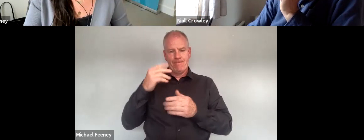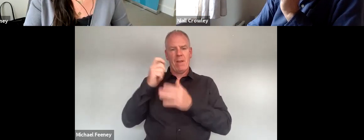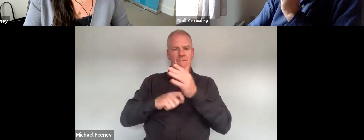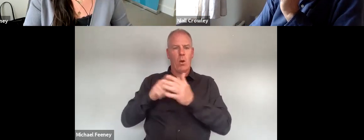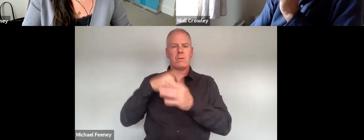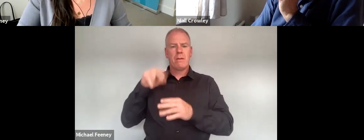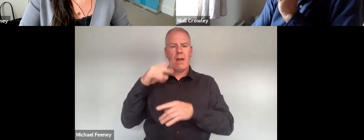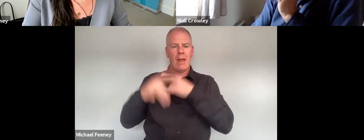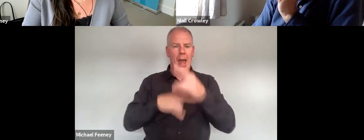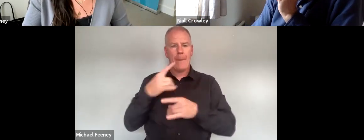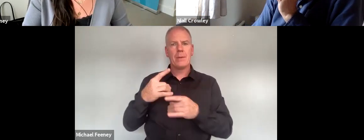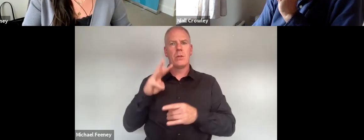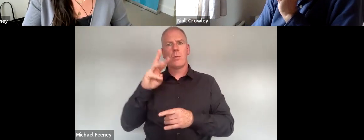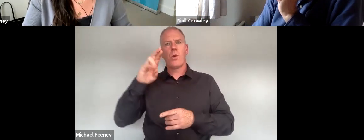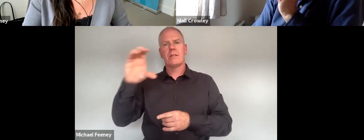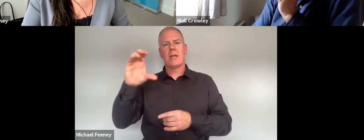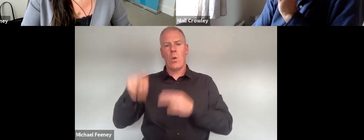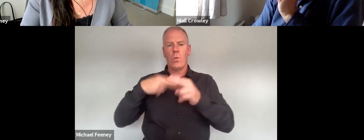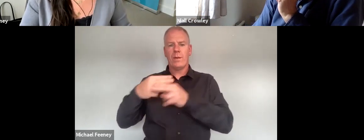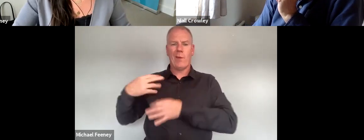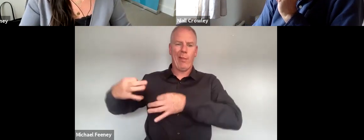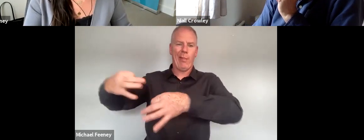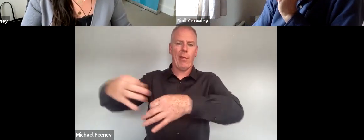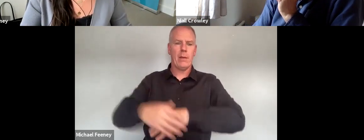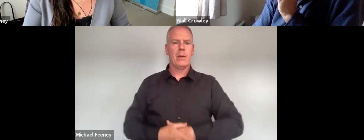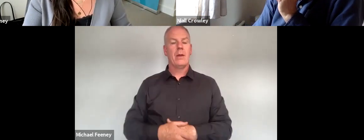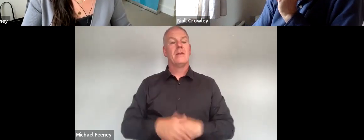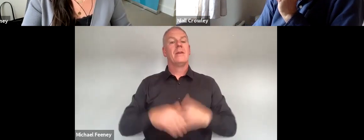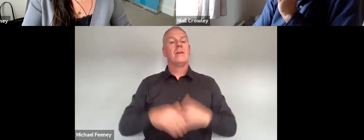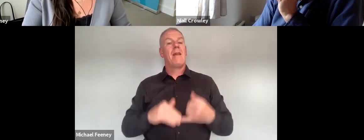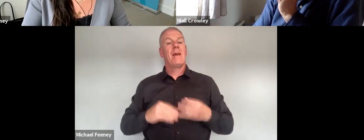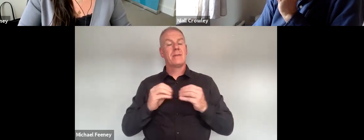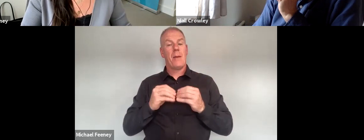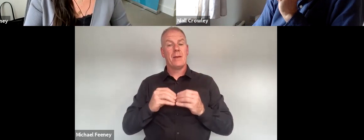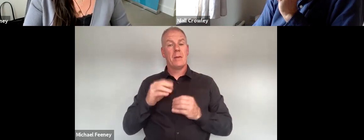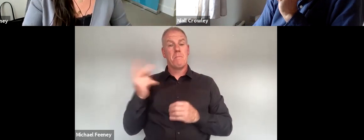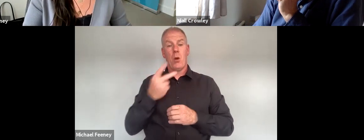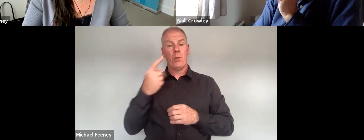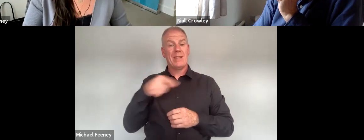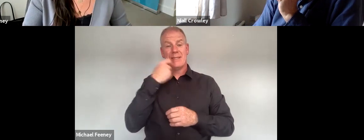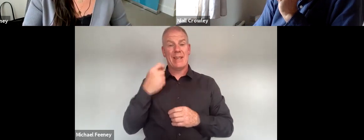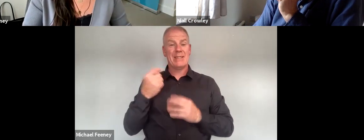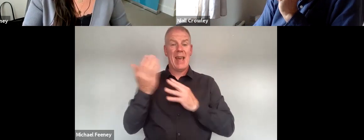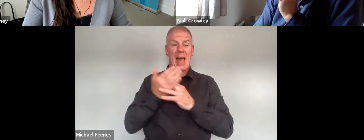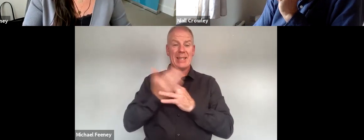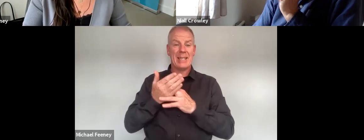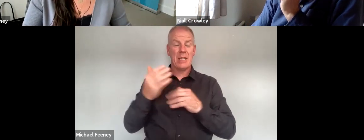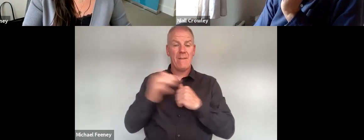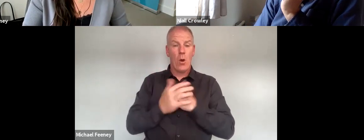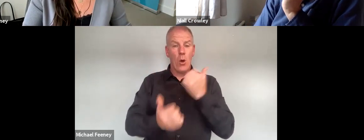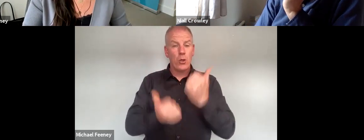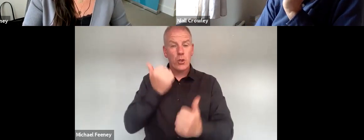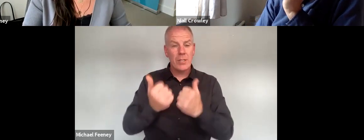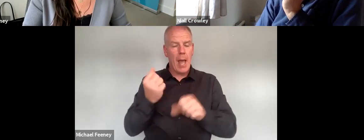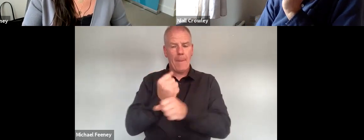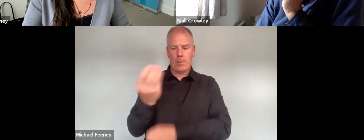WRC without any further delay and finally as we've heard again from both speakers access to justice takes money hearings